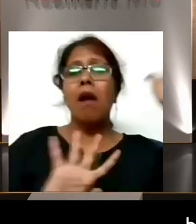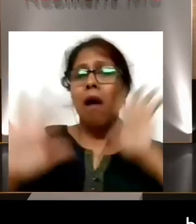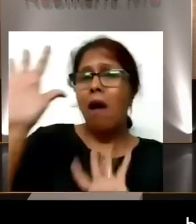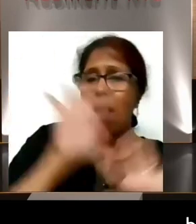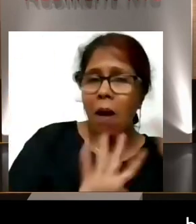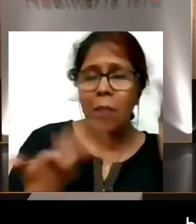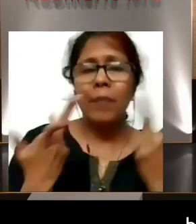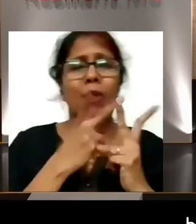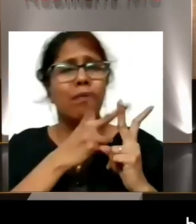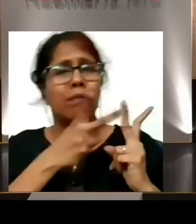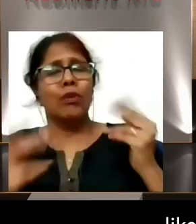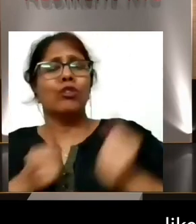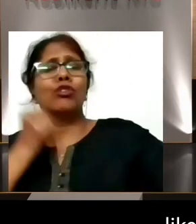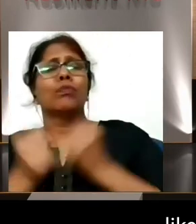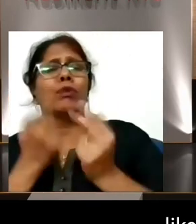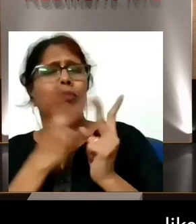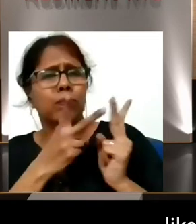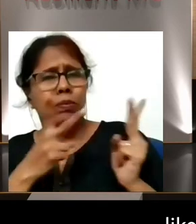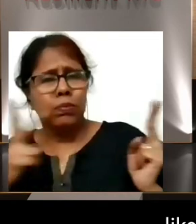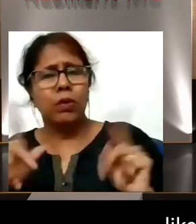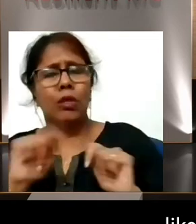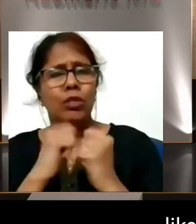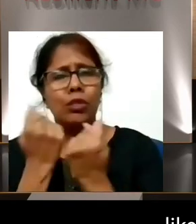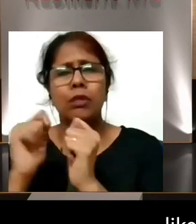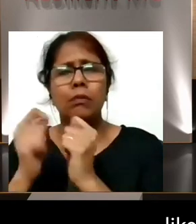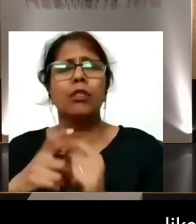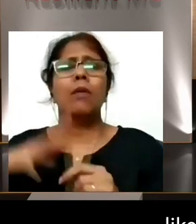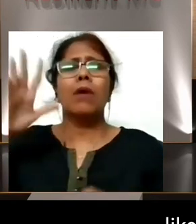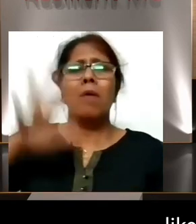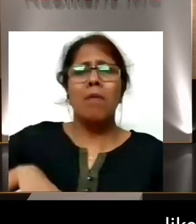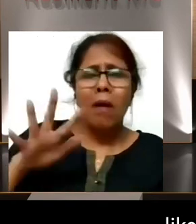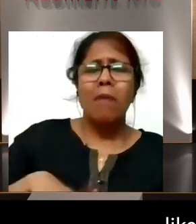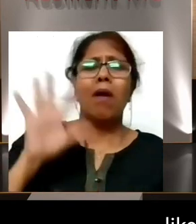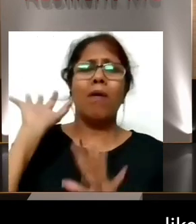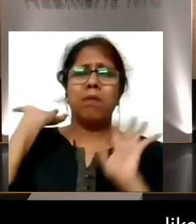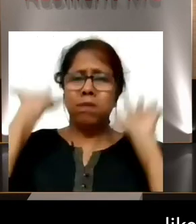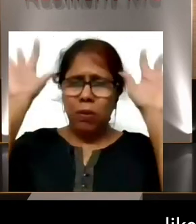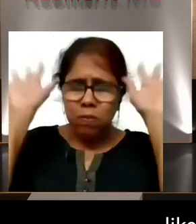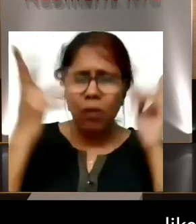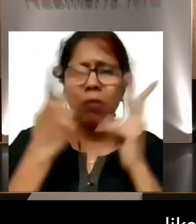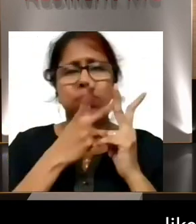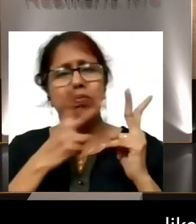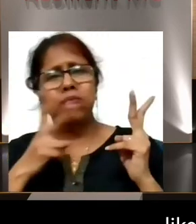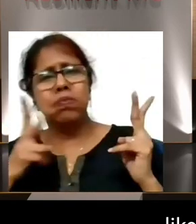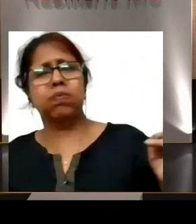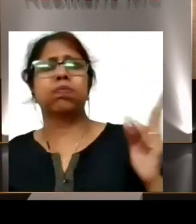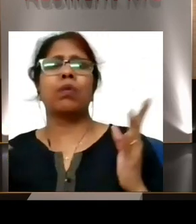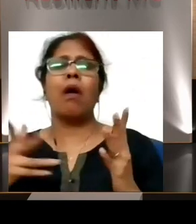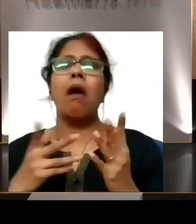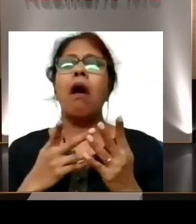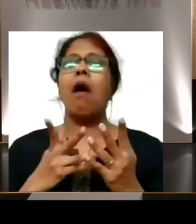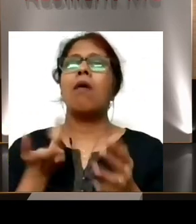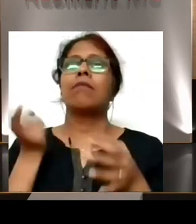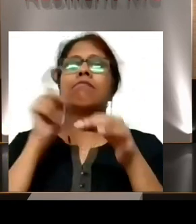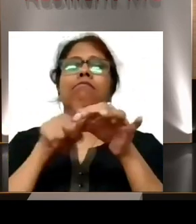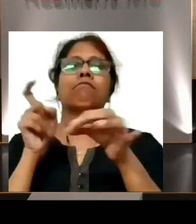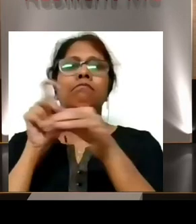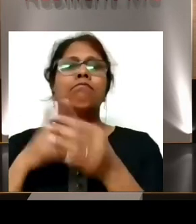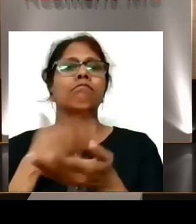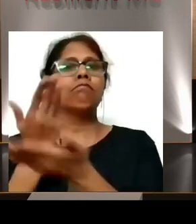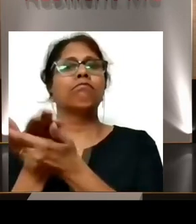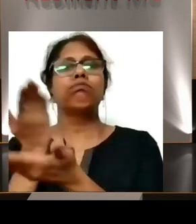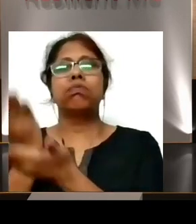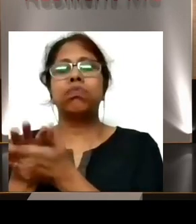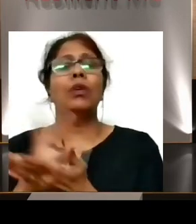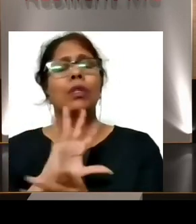be a part of multiple sports team, like basketball, volleyball, also would participate in athletics. But then out of